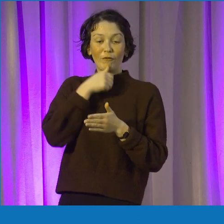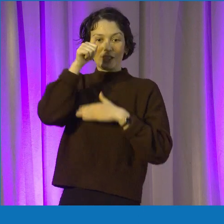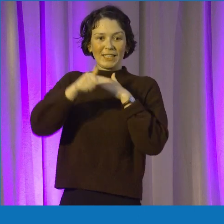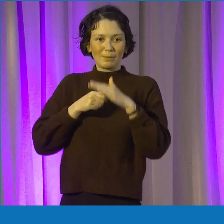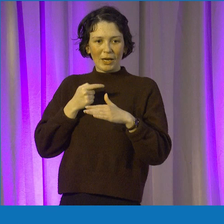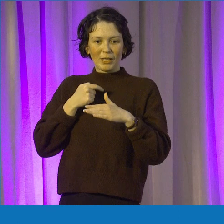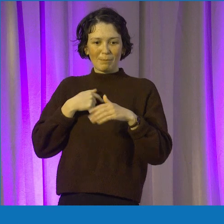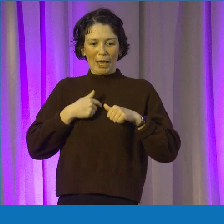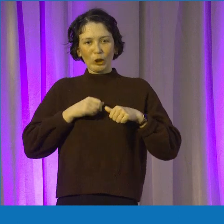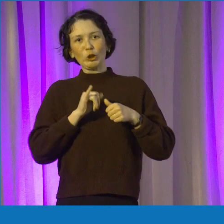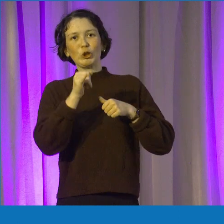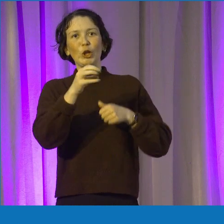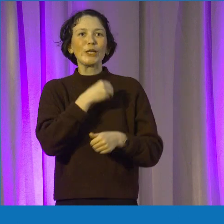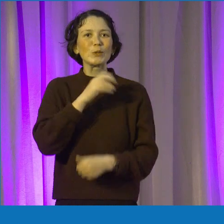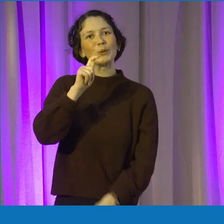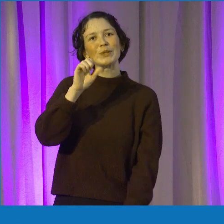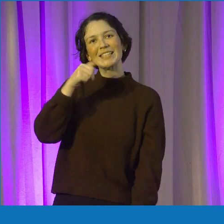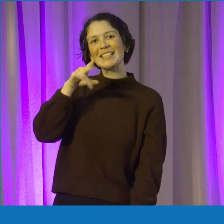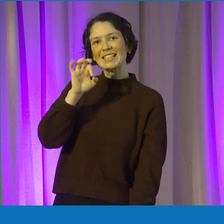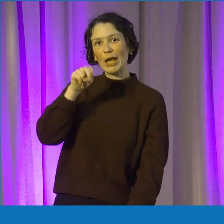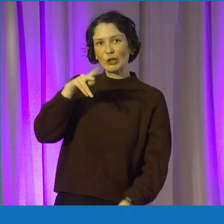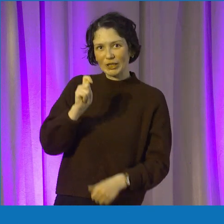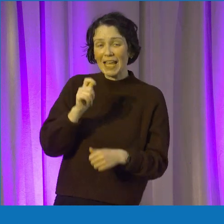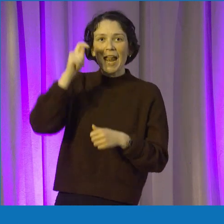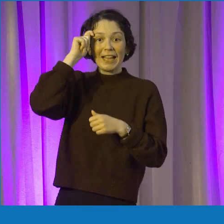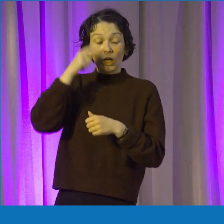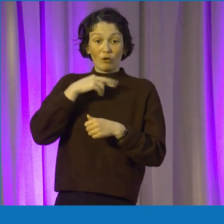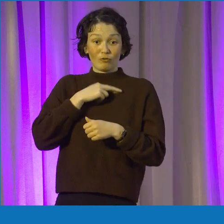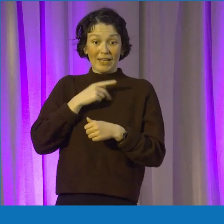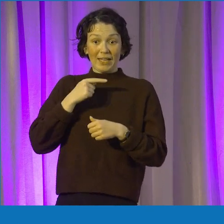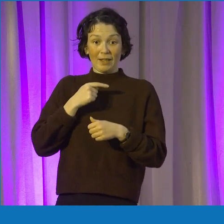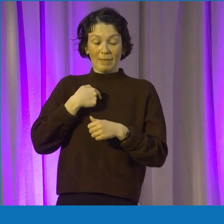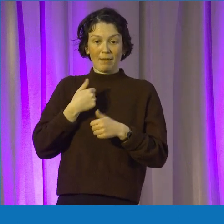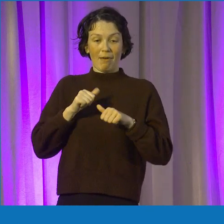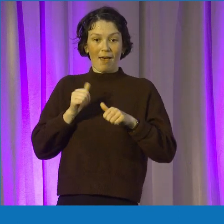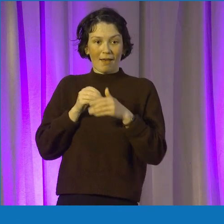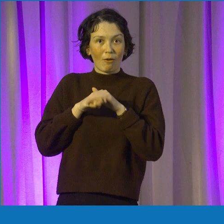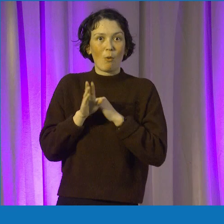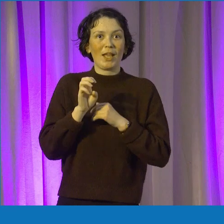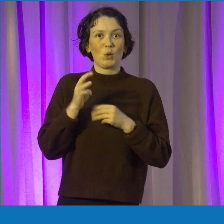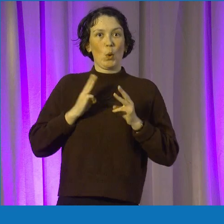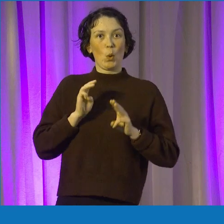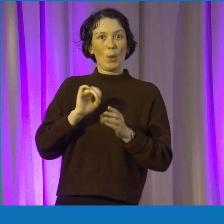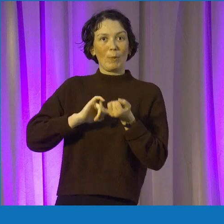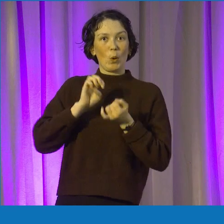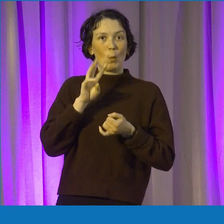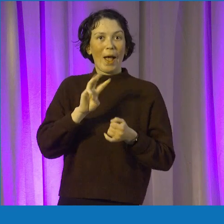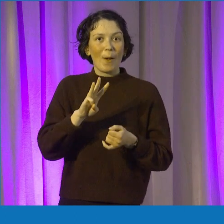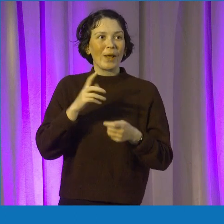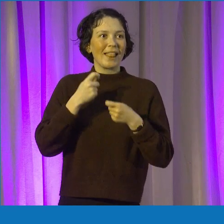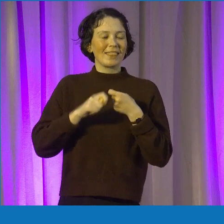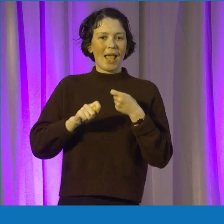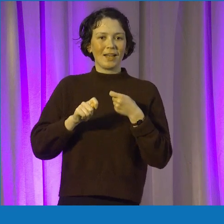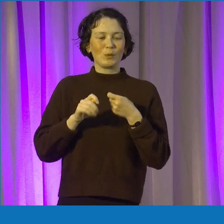to so many other things. So a side note, once your foot is in the door, people are so friendly and willing to kind of pass you on to someone else who could help you.